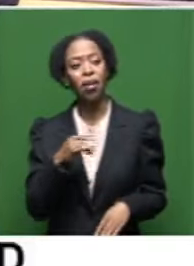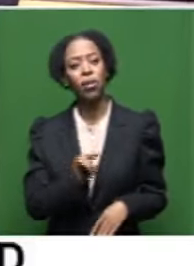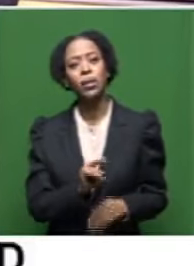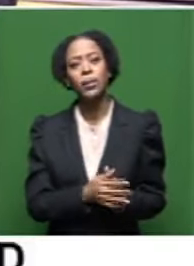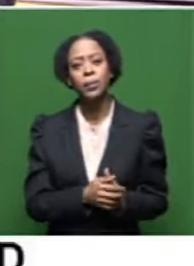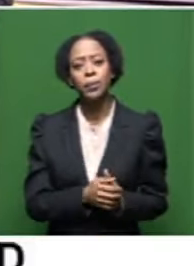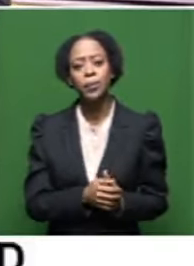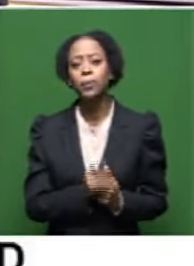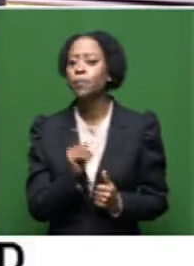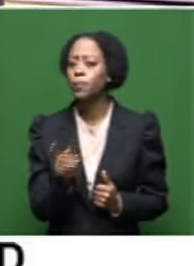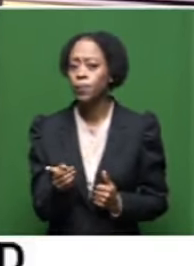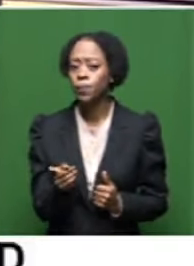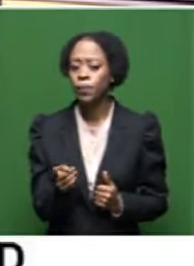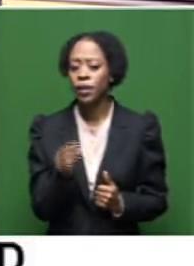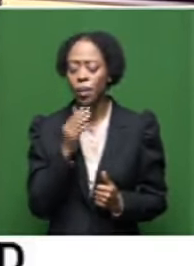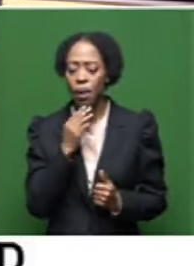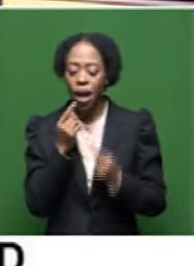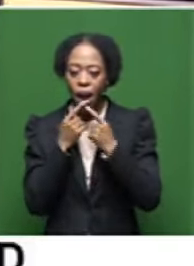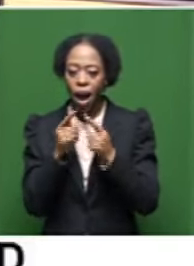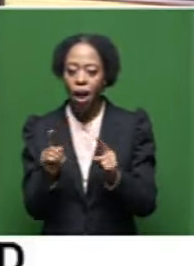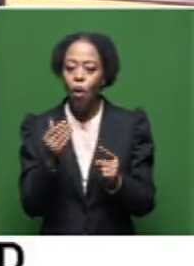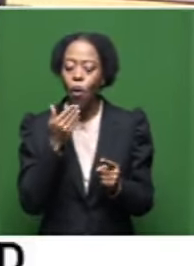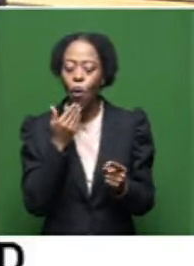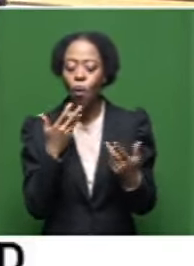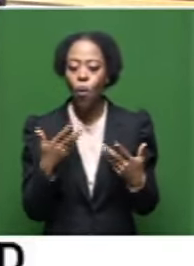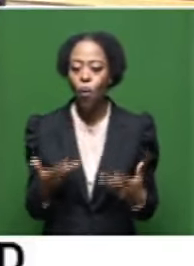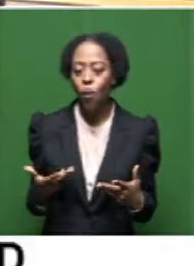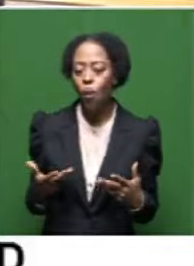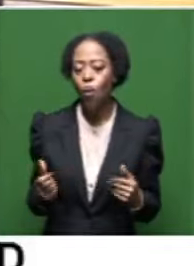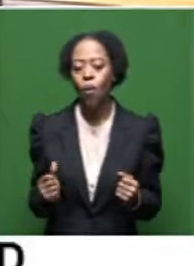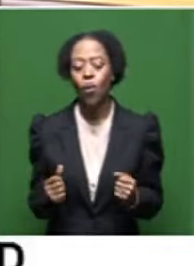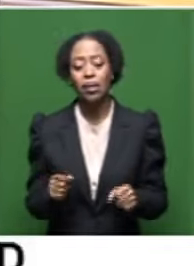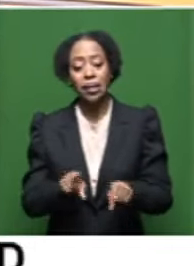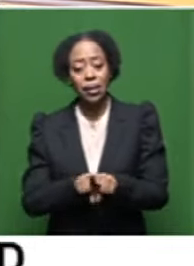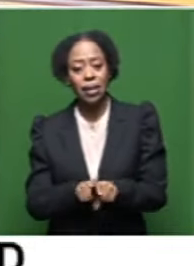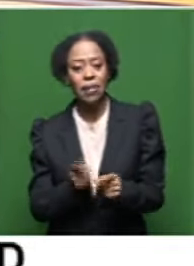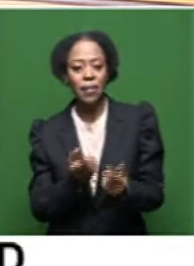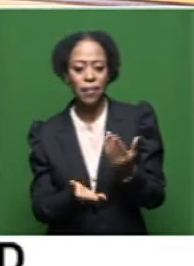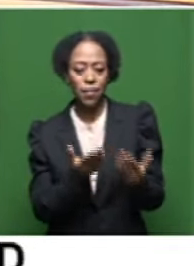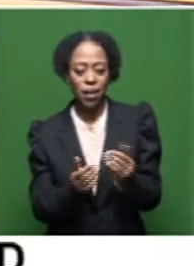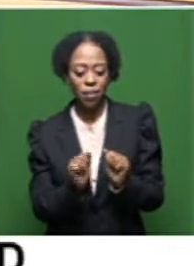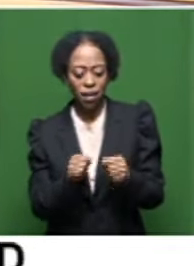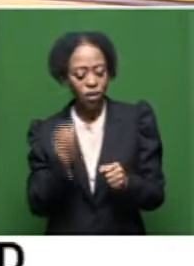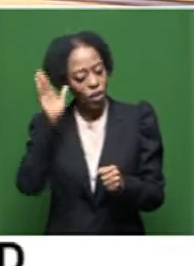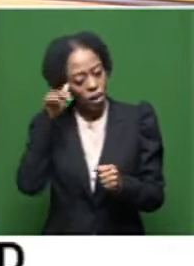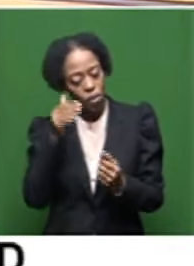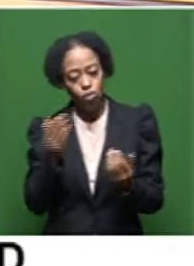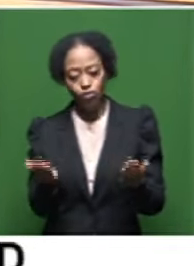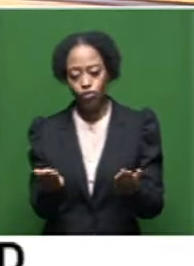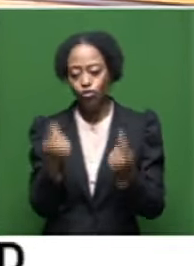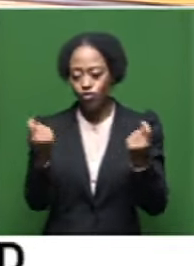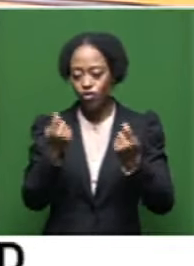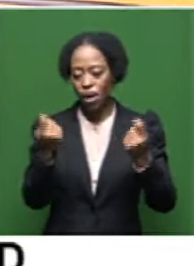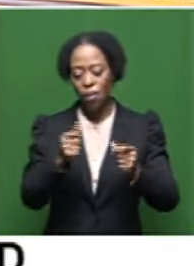that he didn't have to announce himself. And even though perhaps we could have done better, there